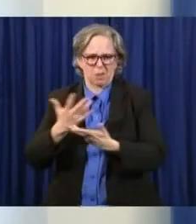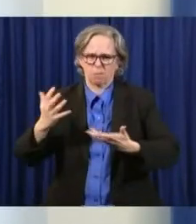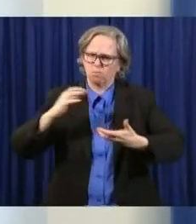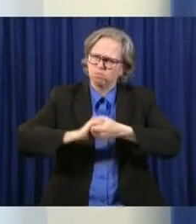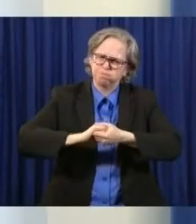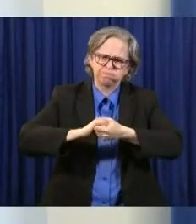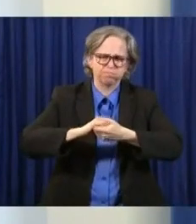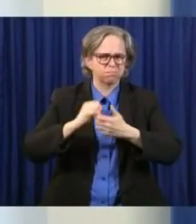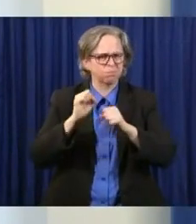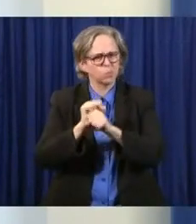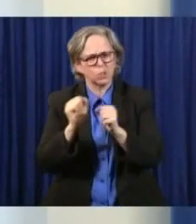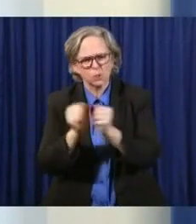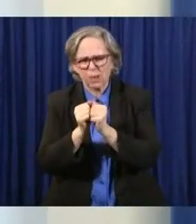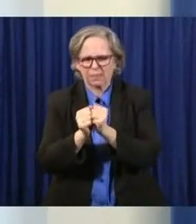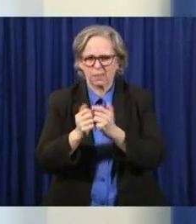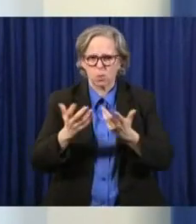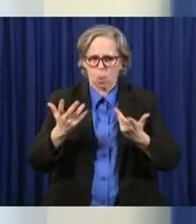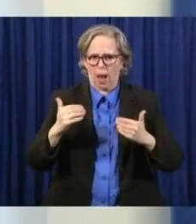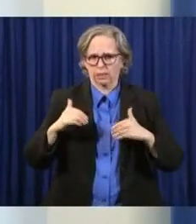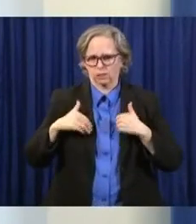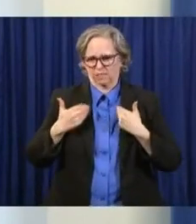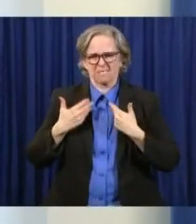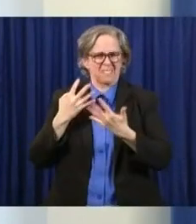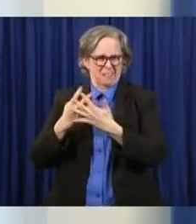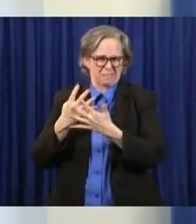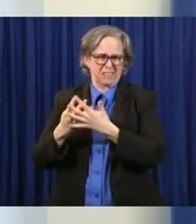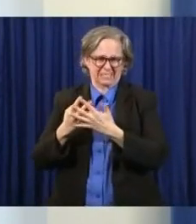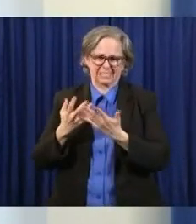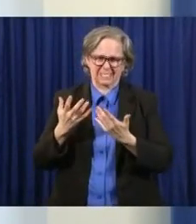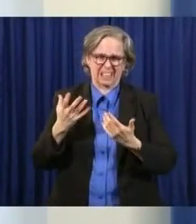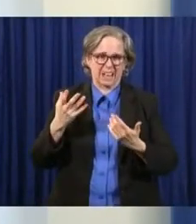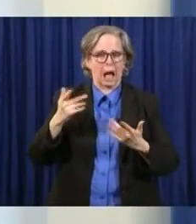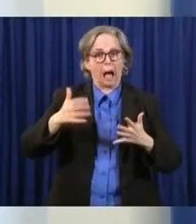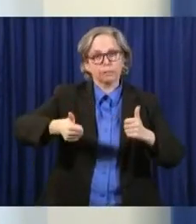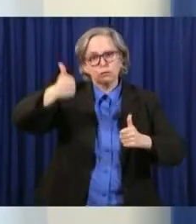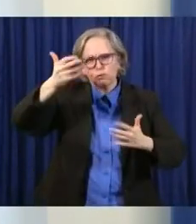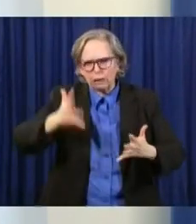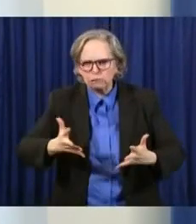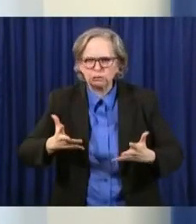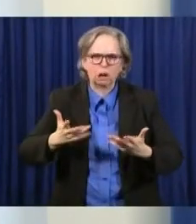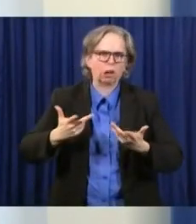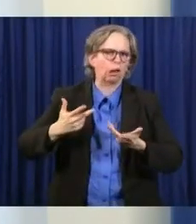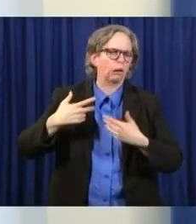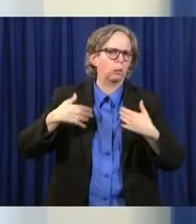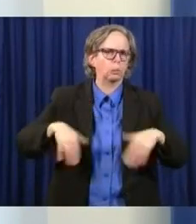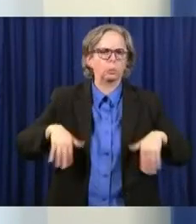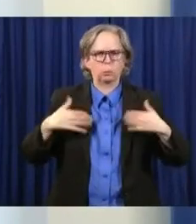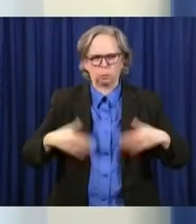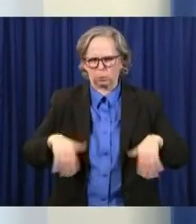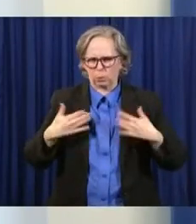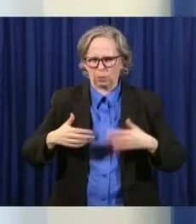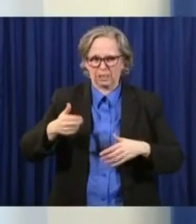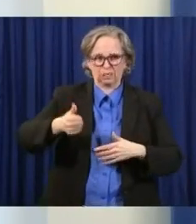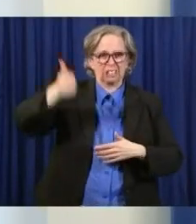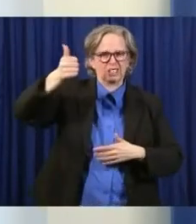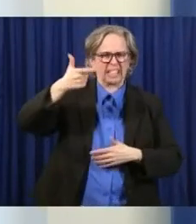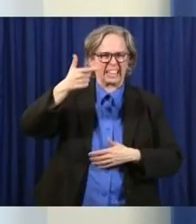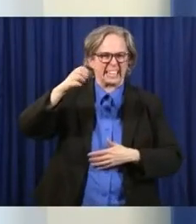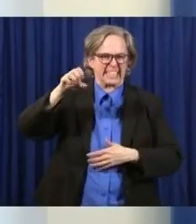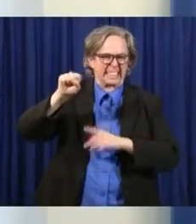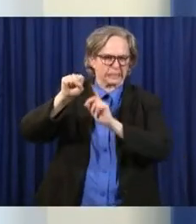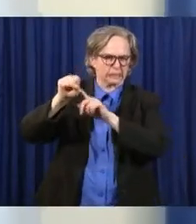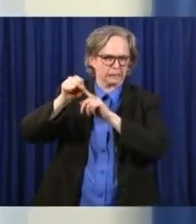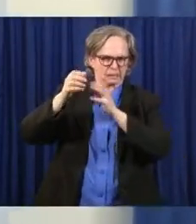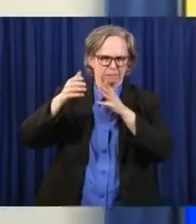juvenile facilities. And the director, Director Geese, is very much on that as well. So,